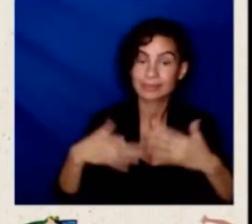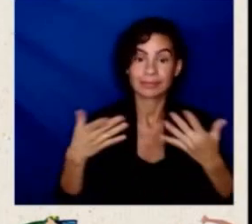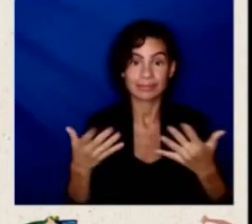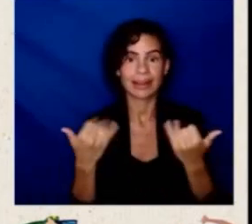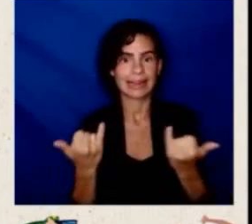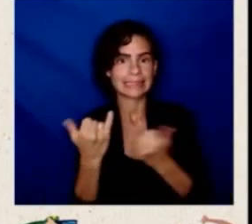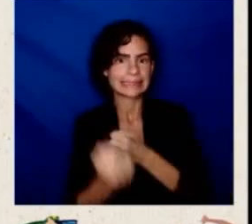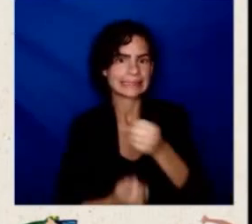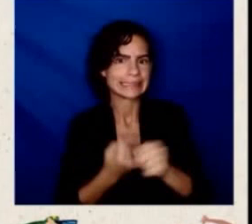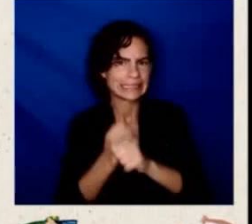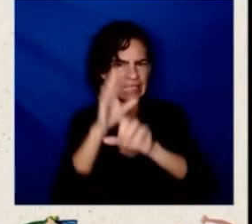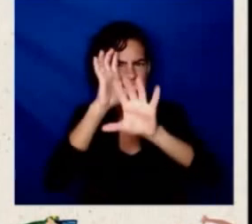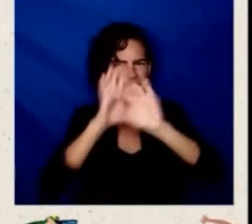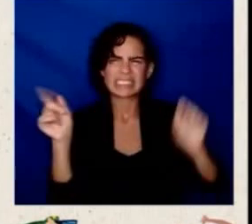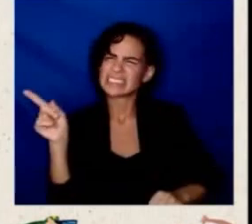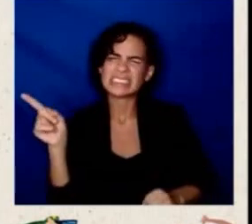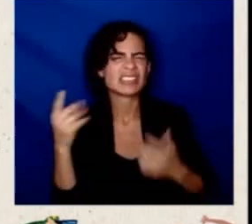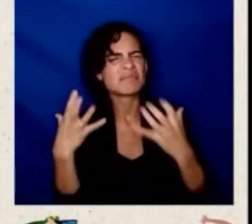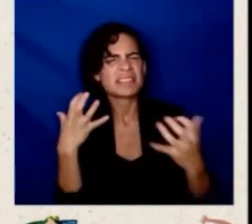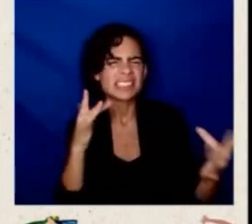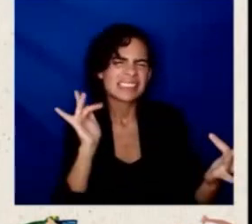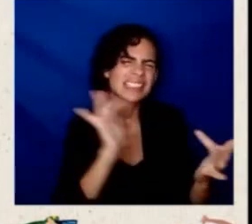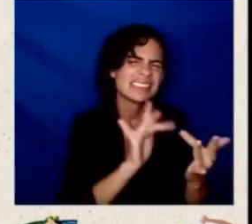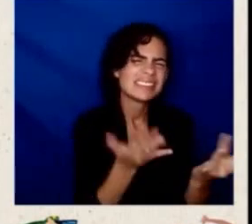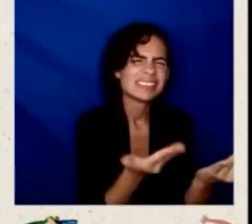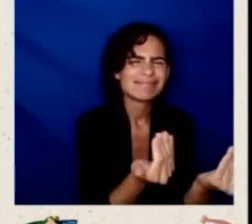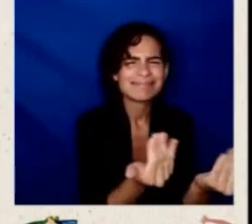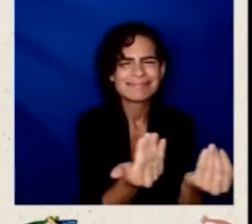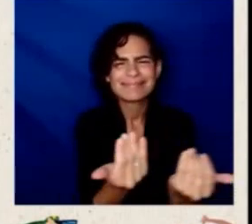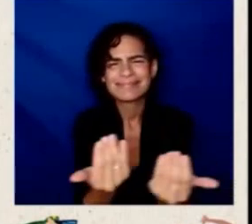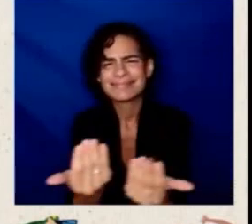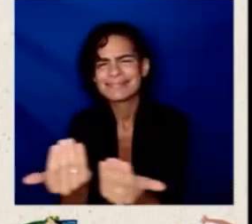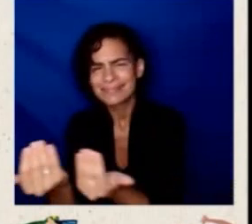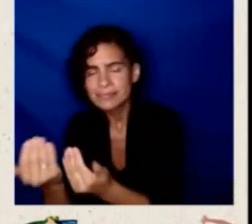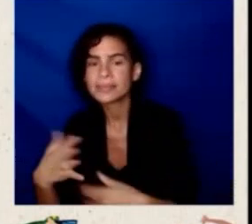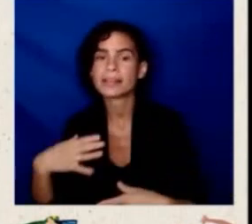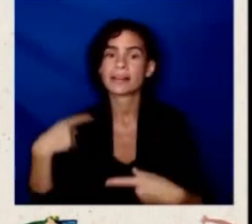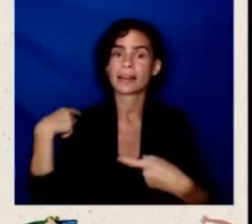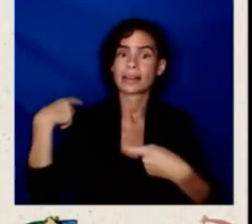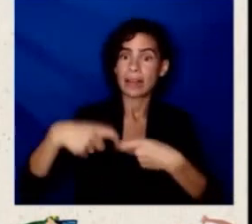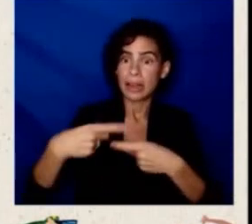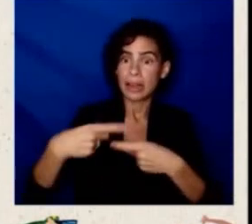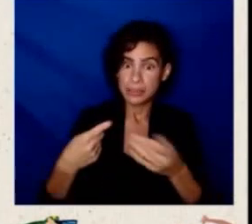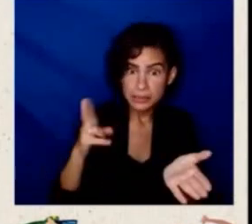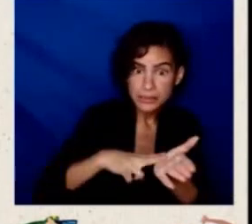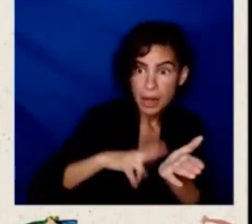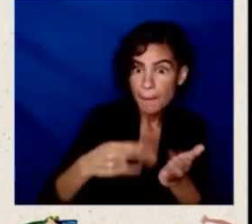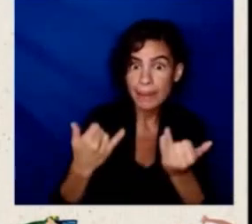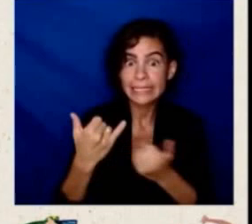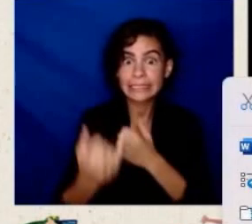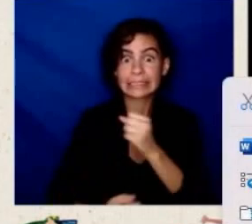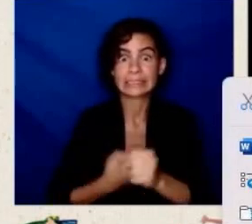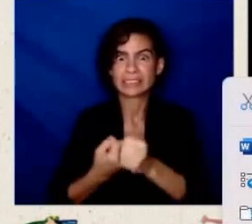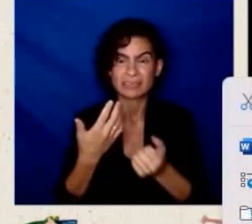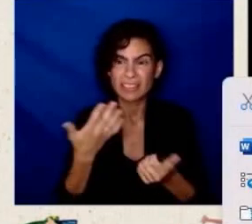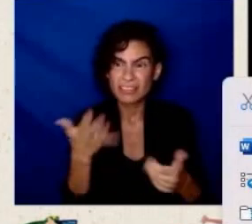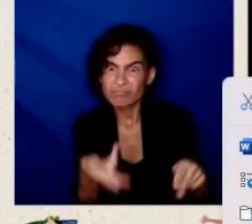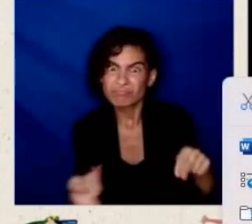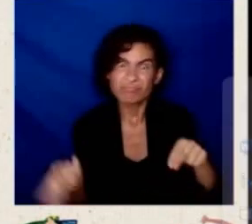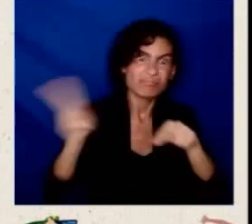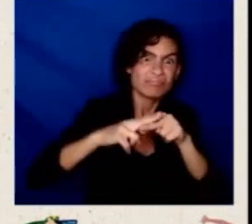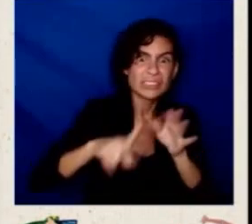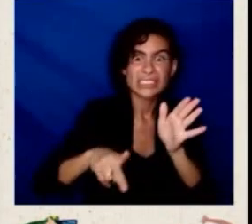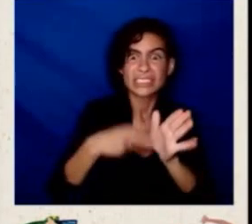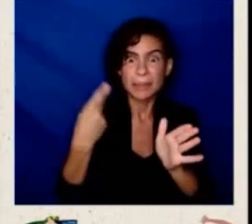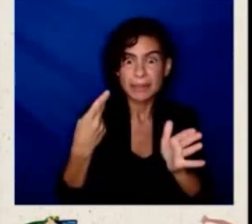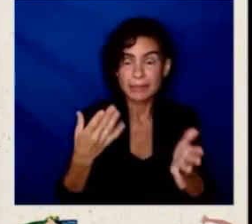left behind. The number of Latinos who subscribed this year doubled what we saw last time. 20% of all those who came on board to